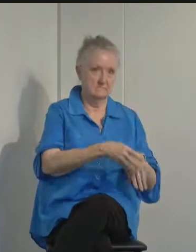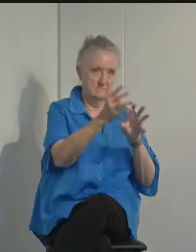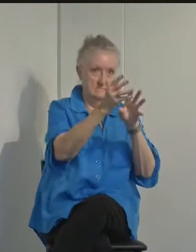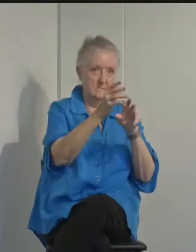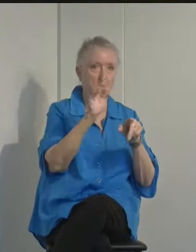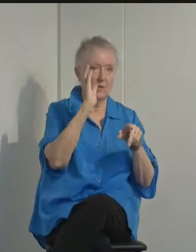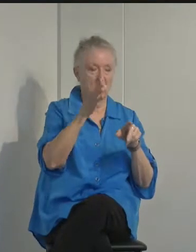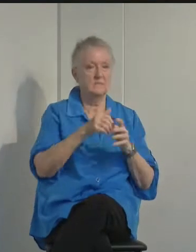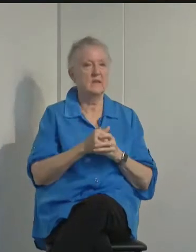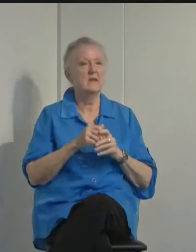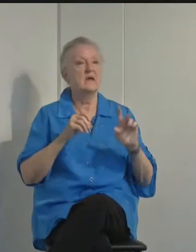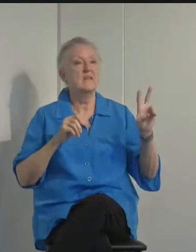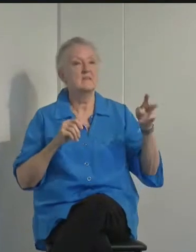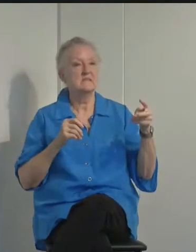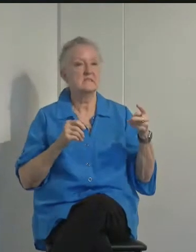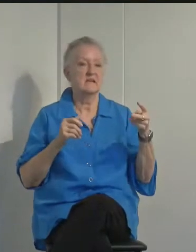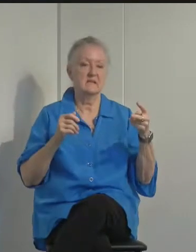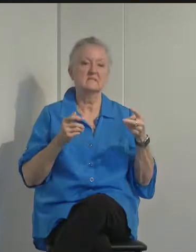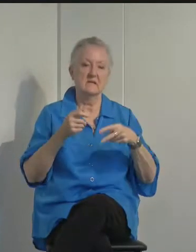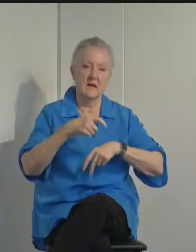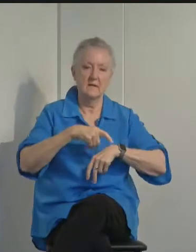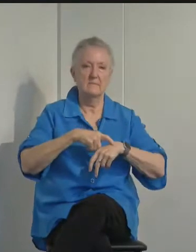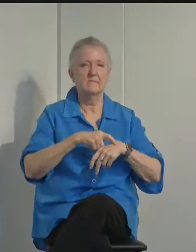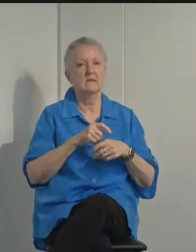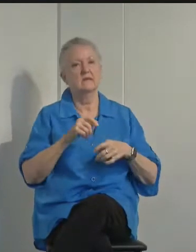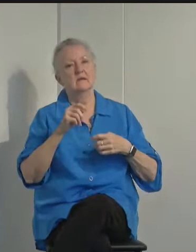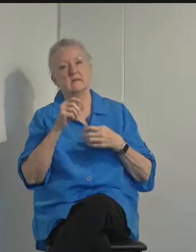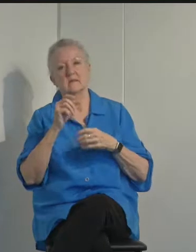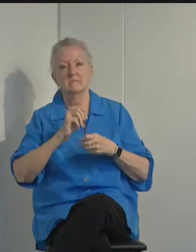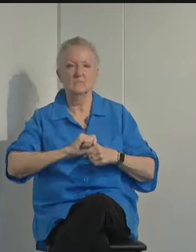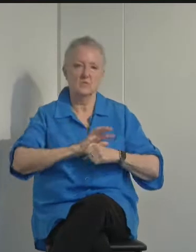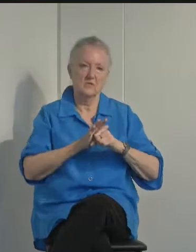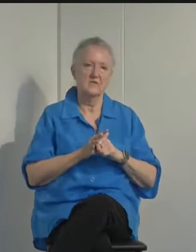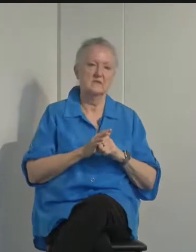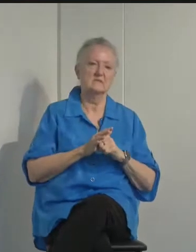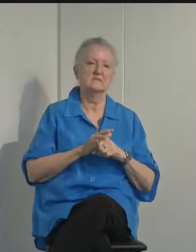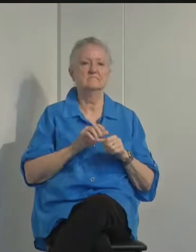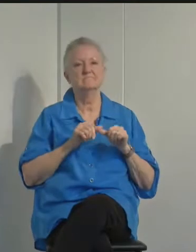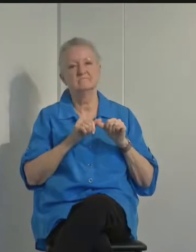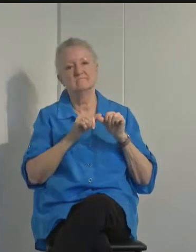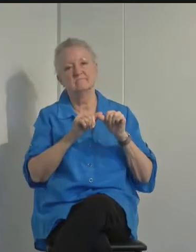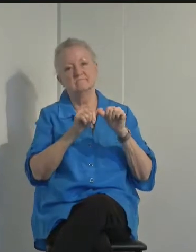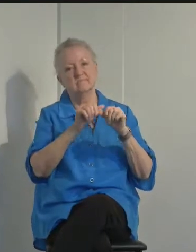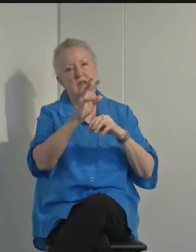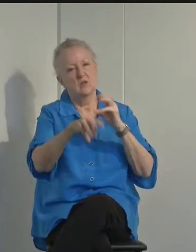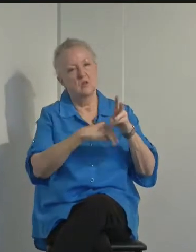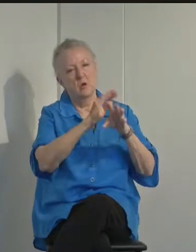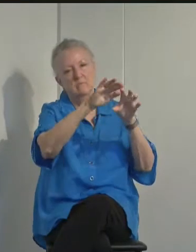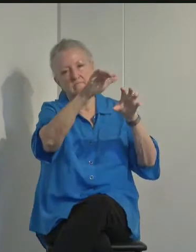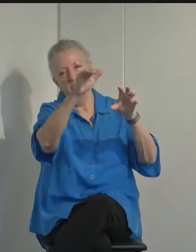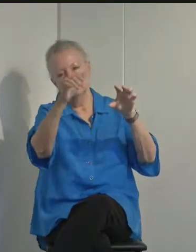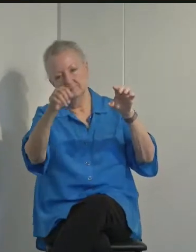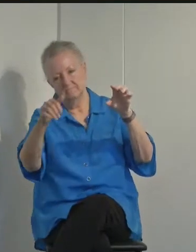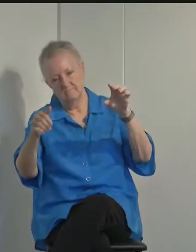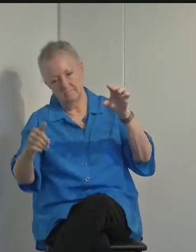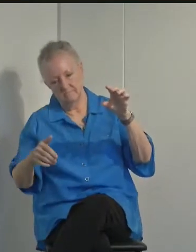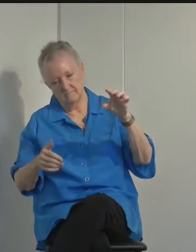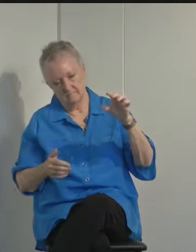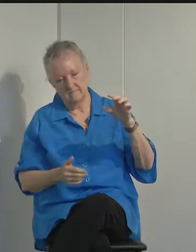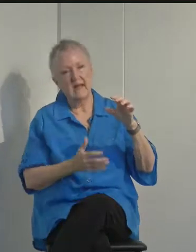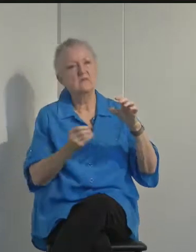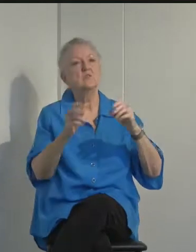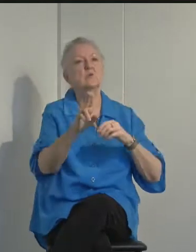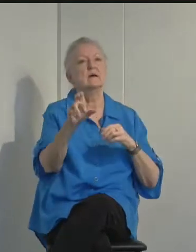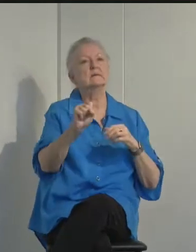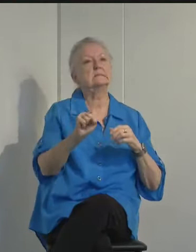second wave of the coronavirus pandemic is working its way around the globe and the United States. A few months ago, a second wave of the